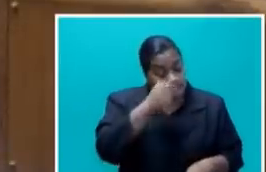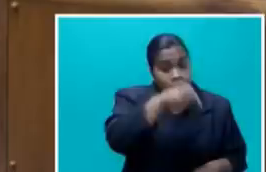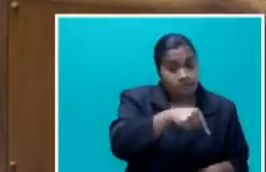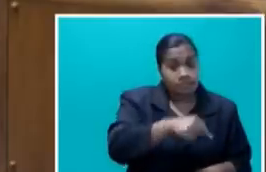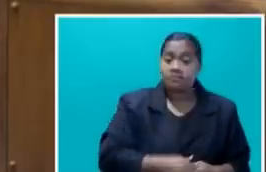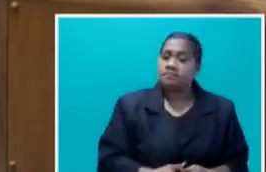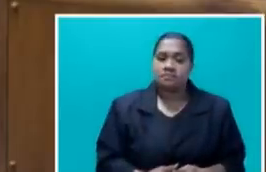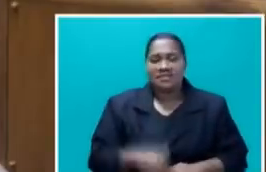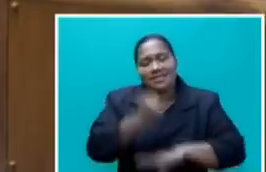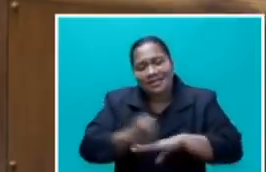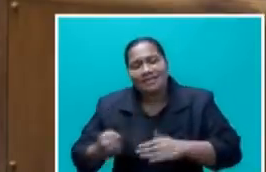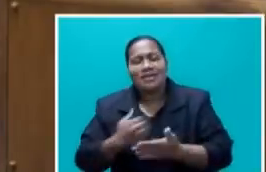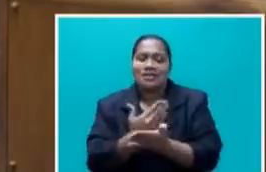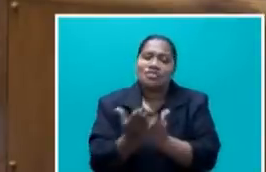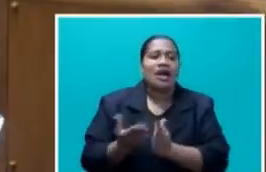breach of good governance?